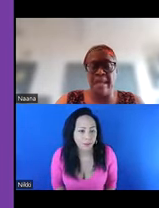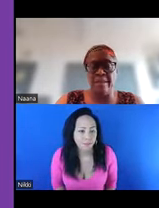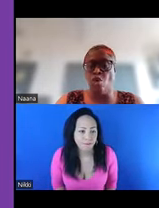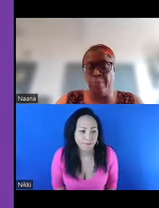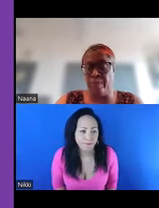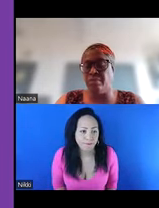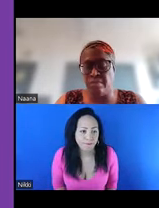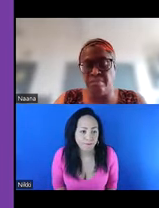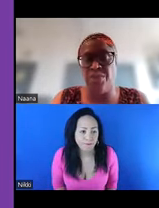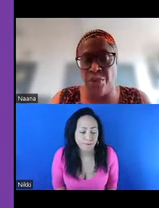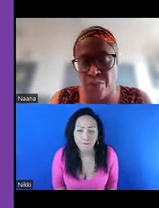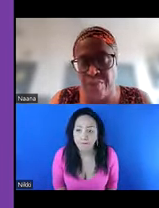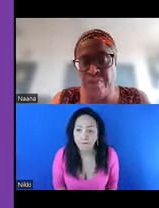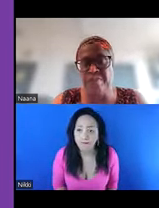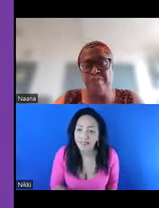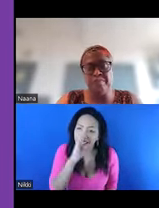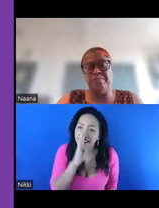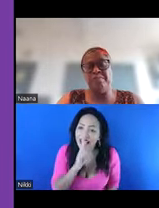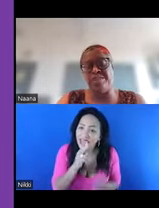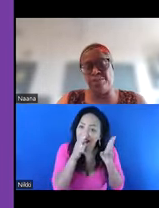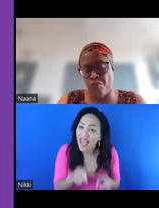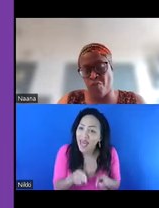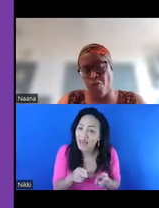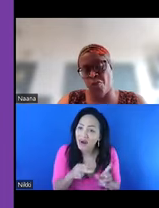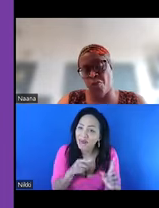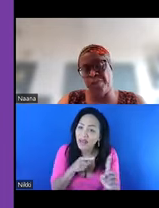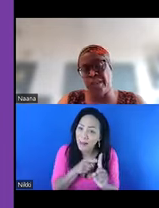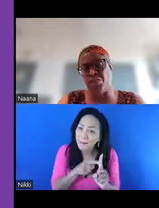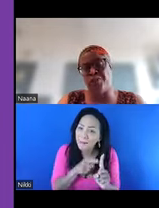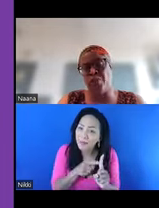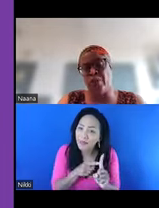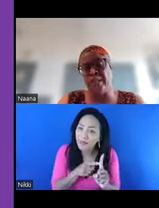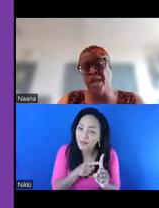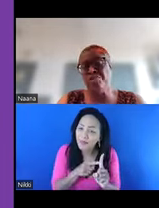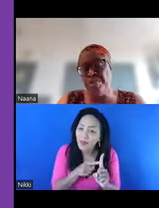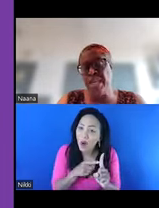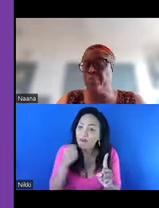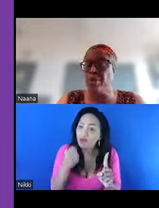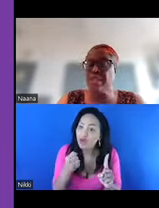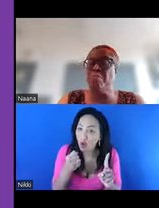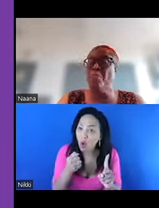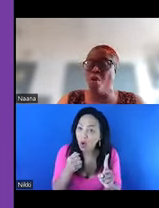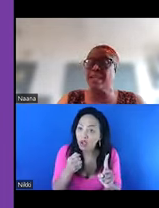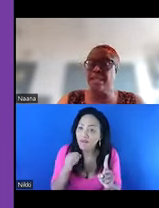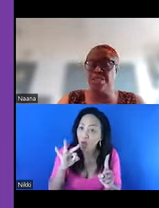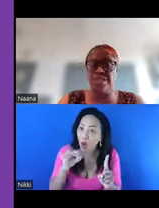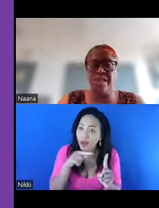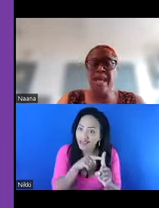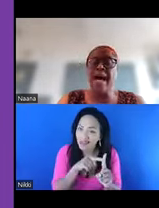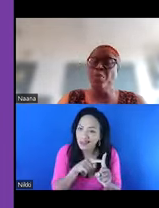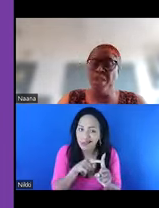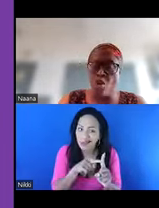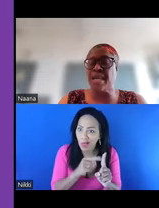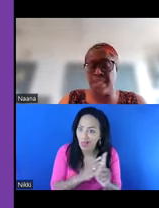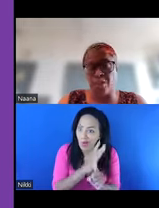death and global death of George Floyd really brought more attention